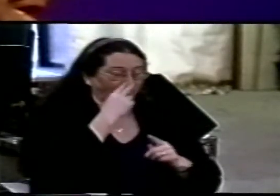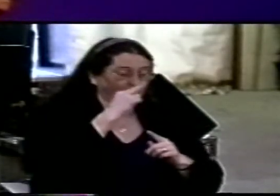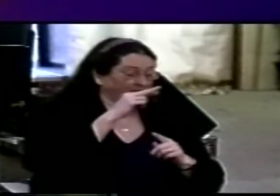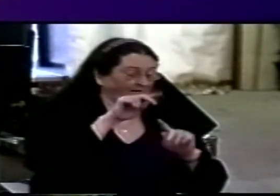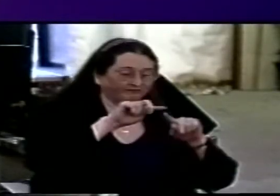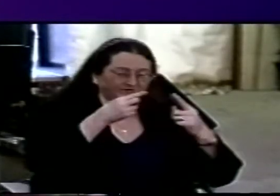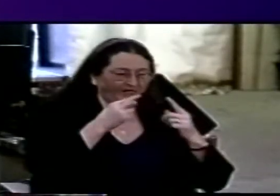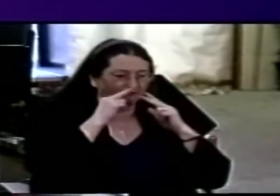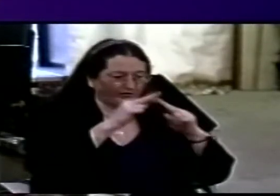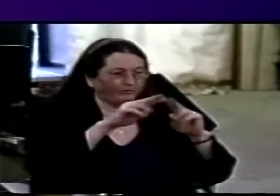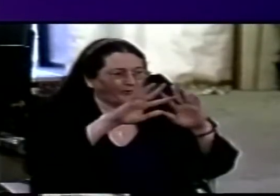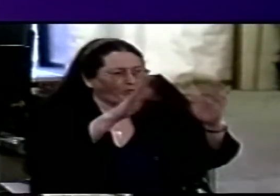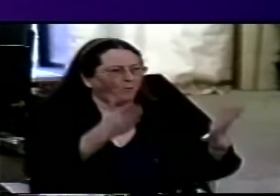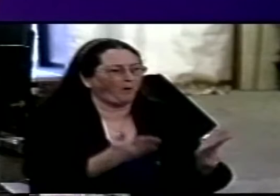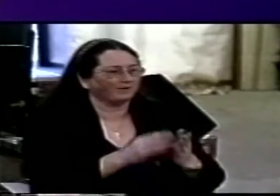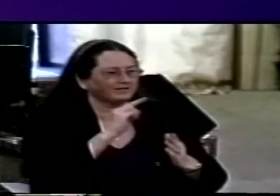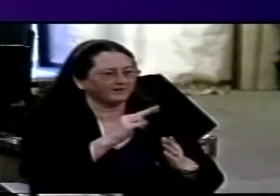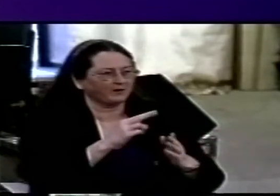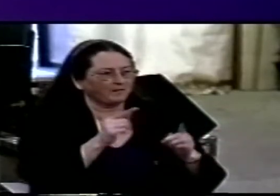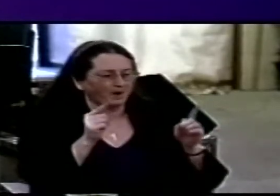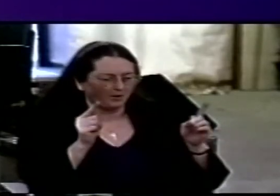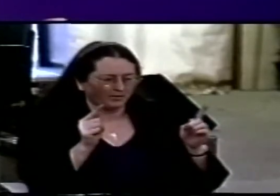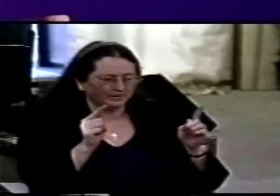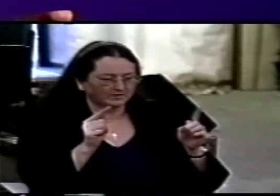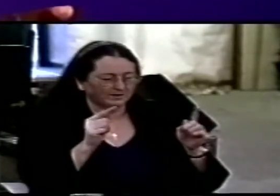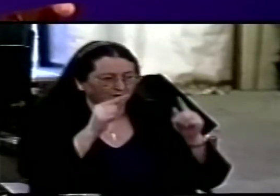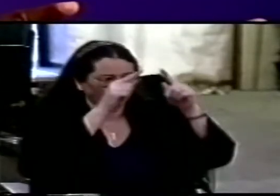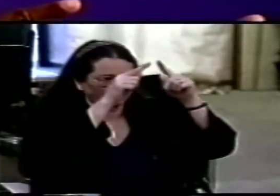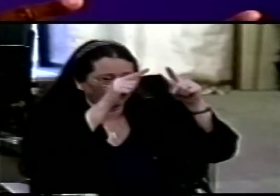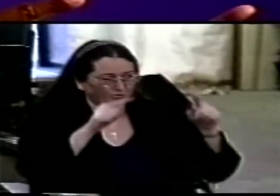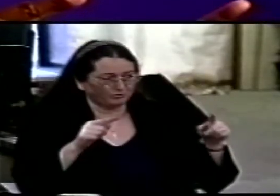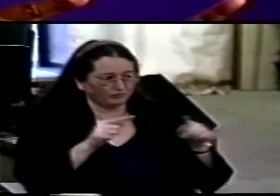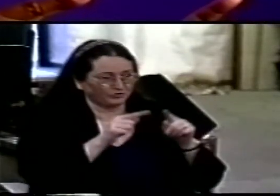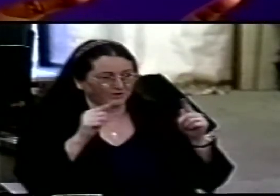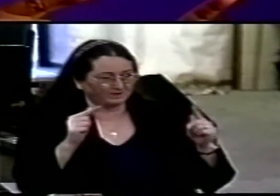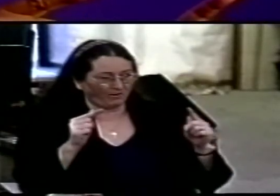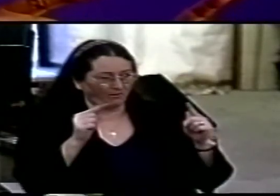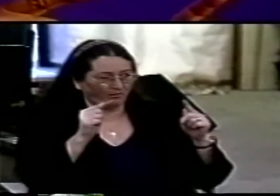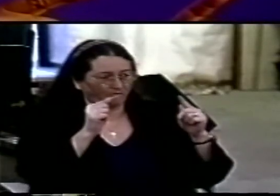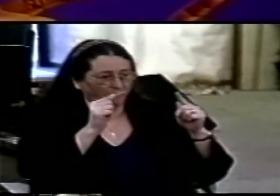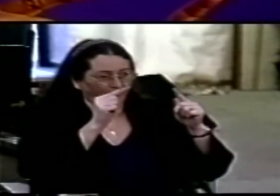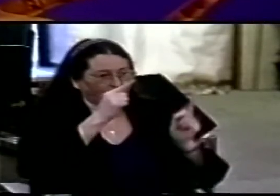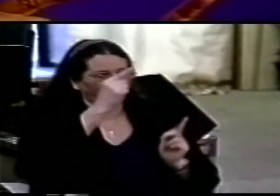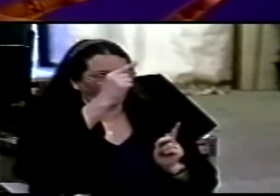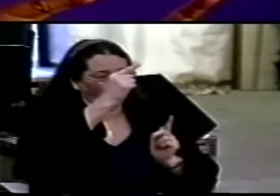as we come closer to Jesus he said we